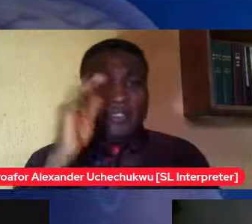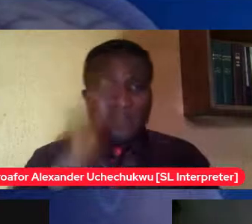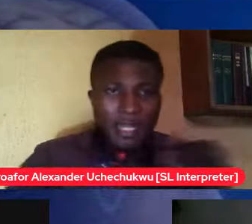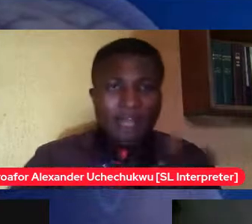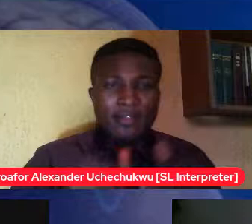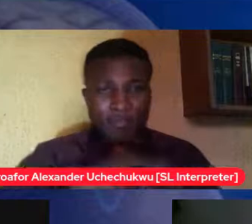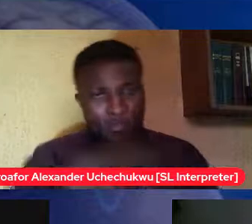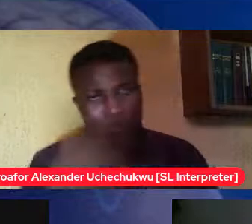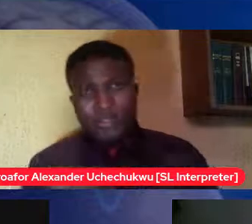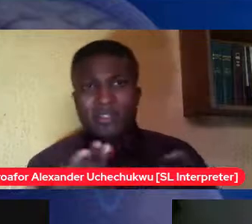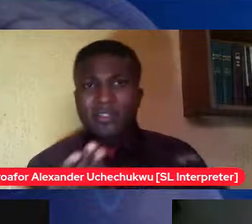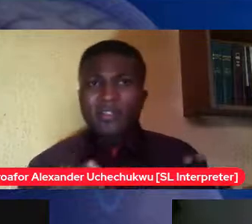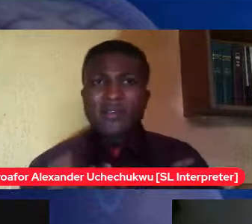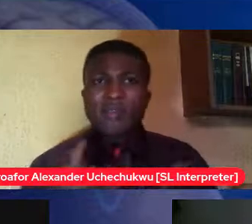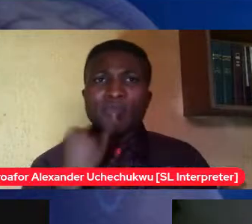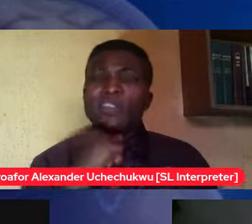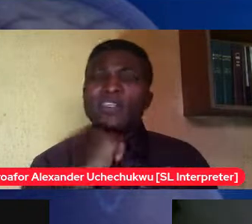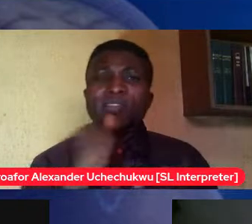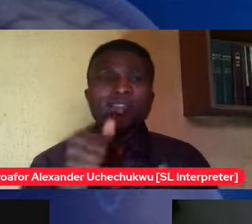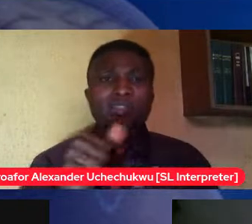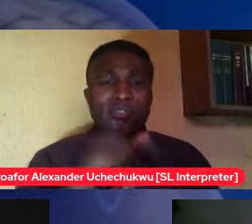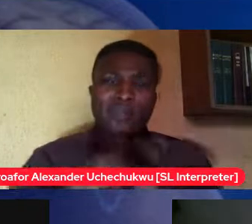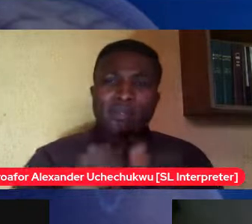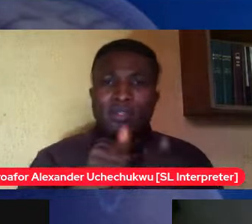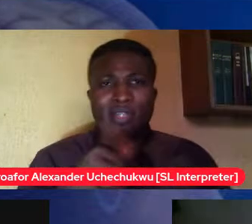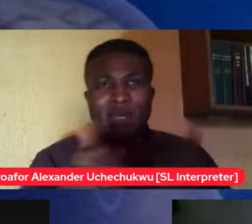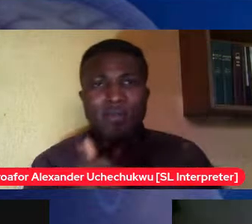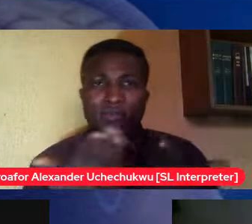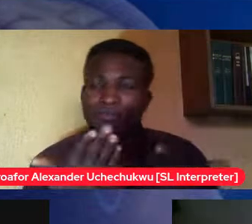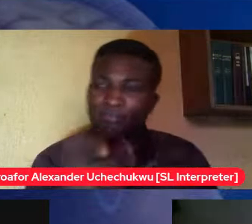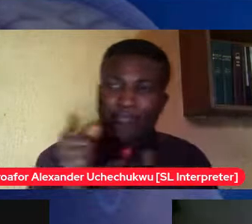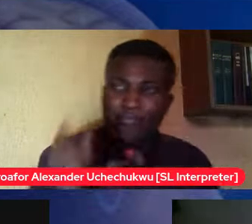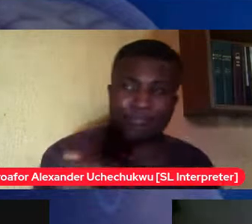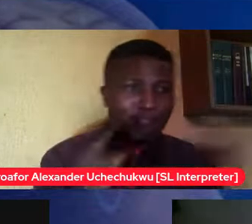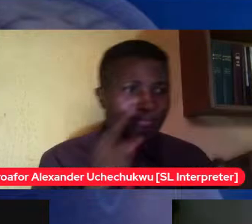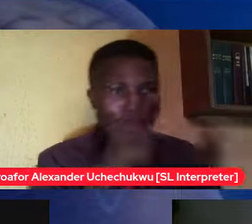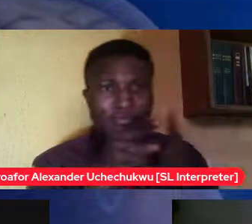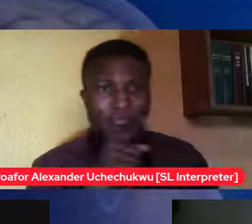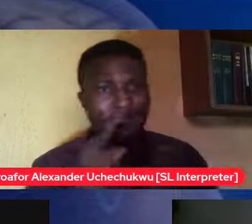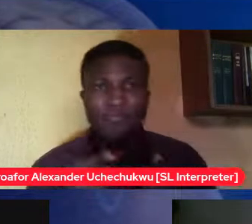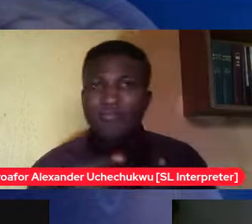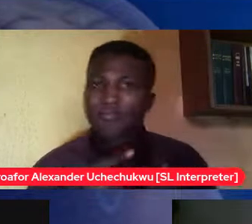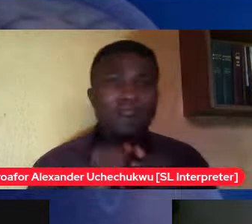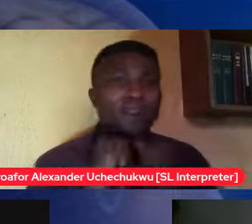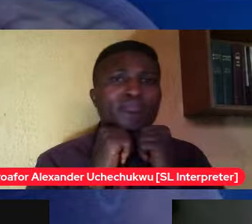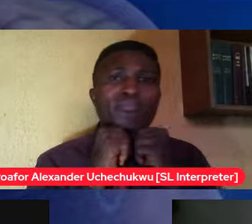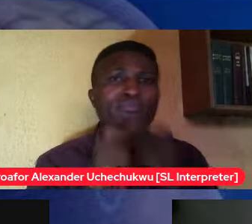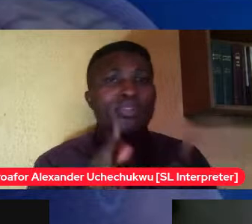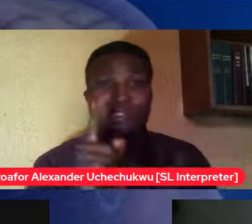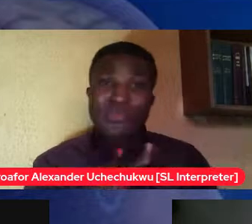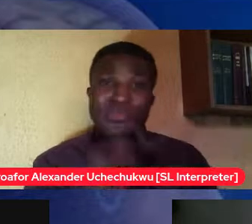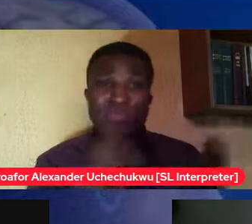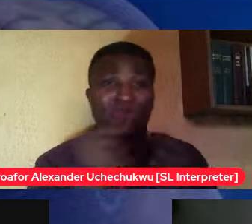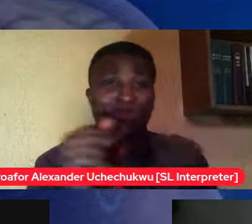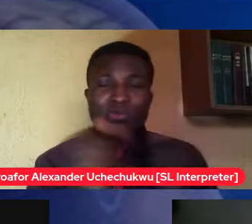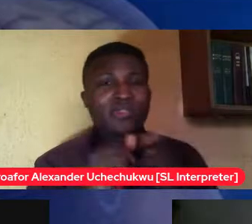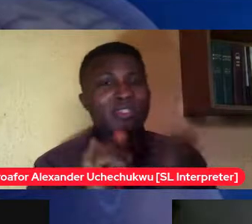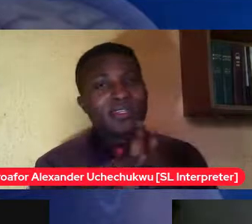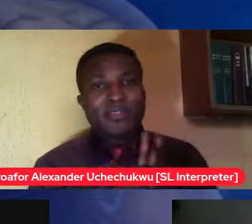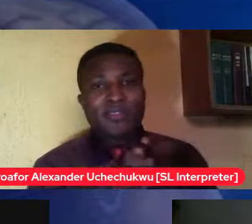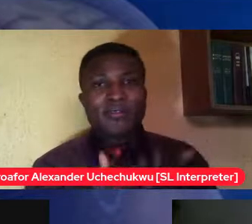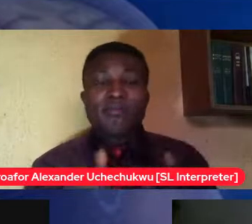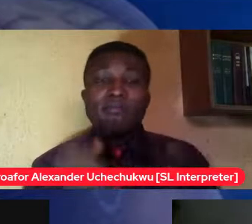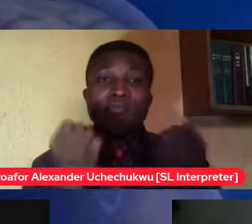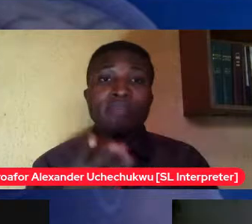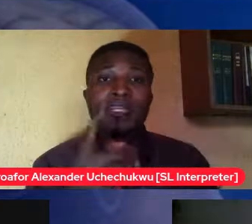fact that the child is non-verbal child is blind or child is deaf that's not that has nothing to do with it a lot of the times the reason that parents have not allowed their